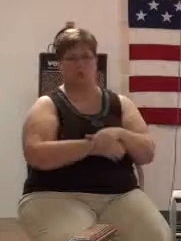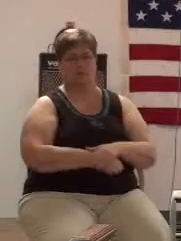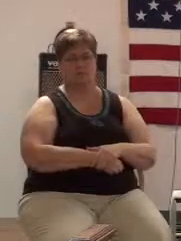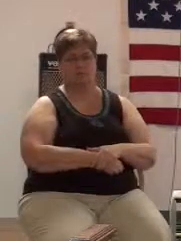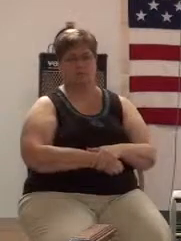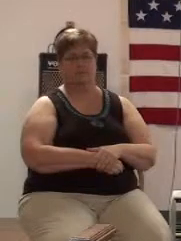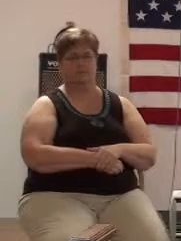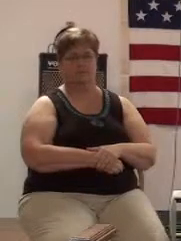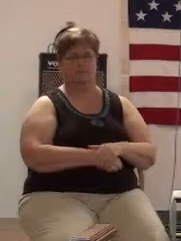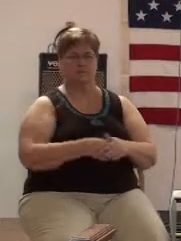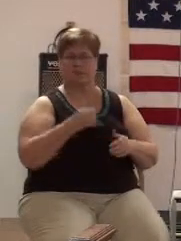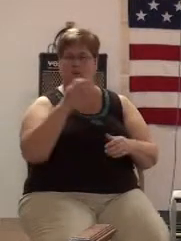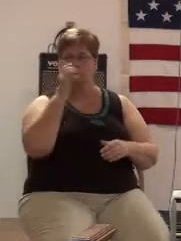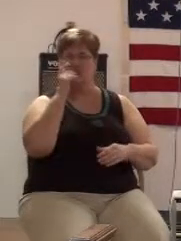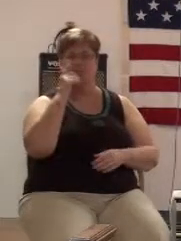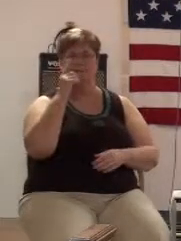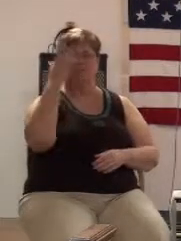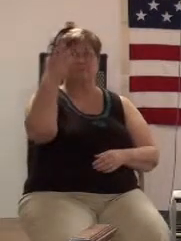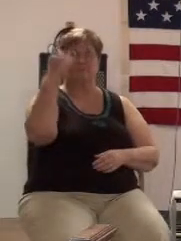He said,